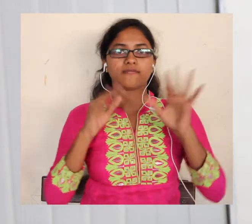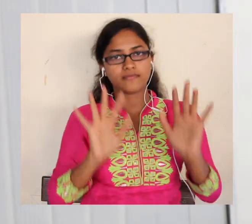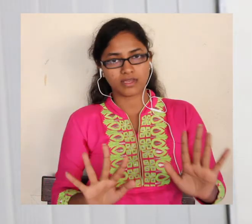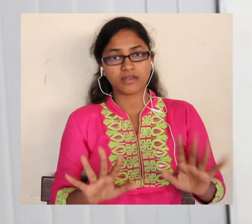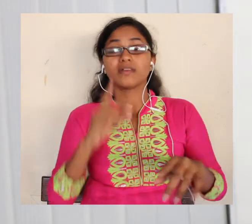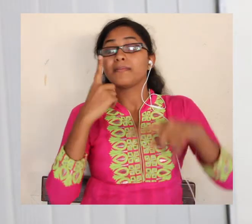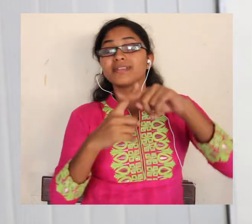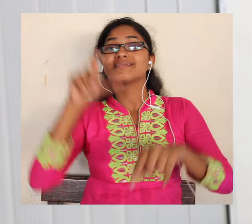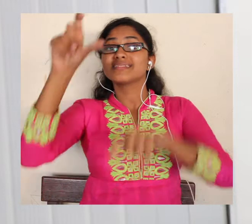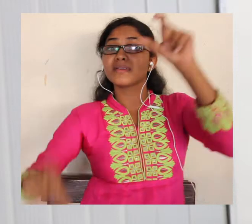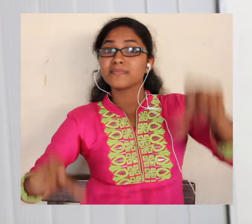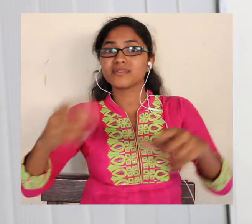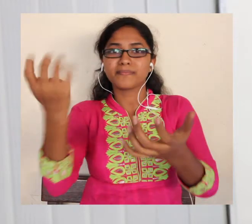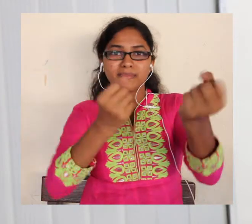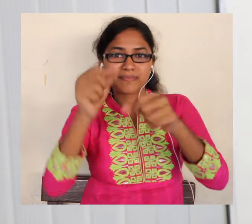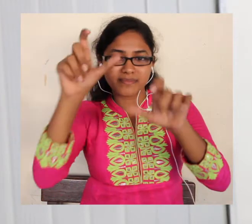extremely well.